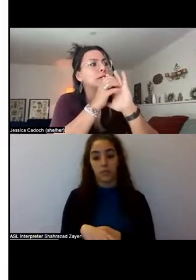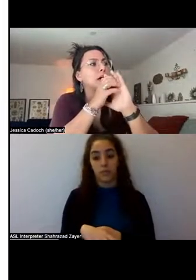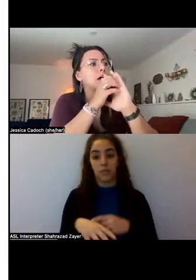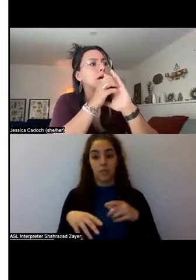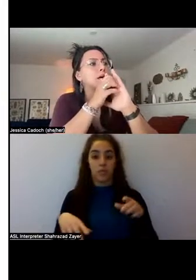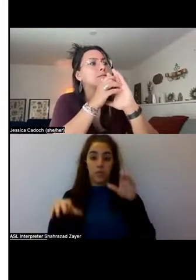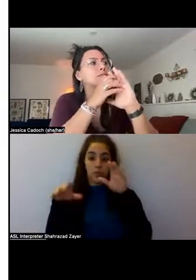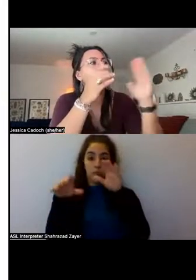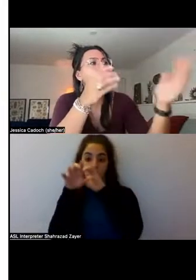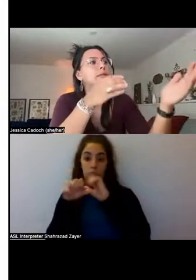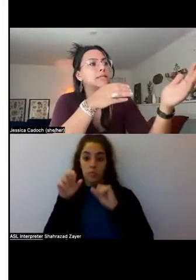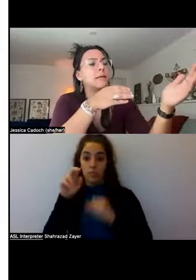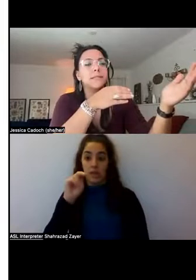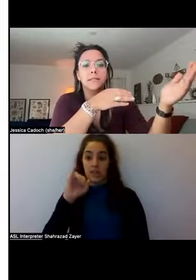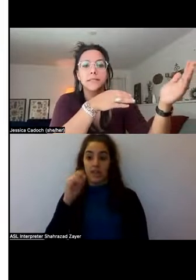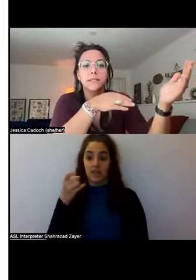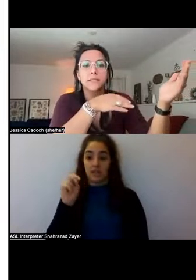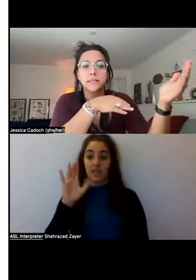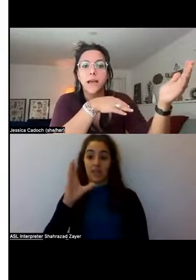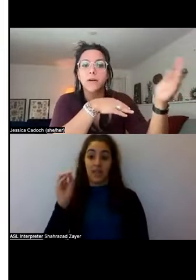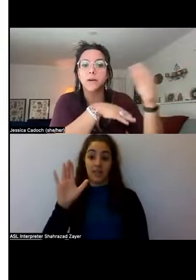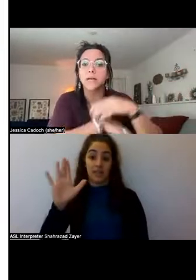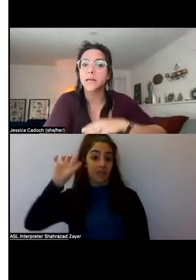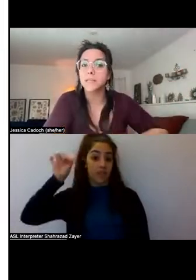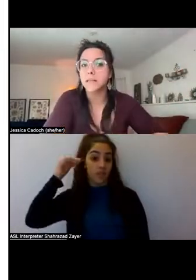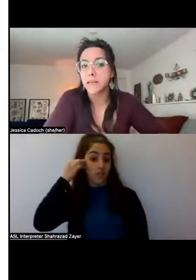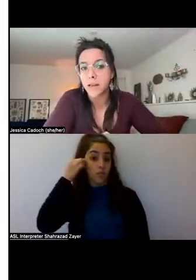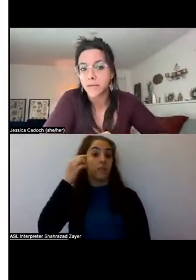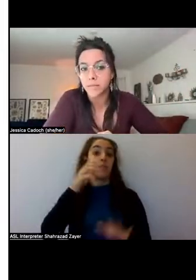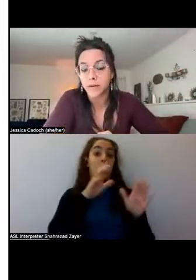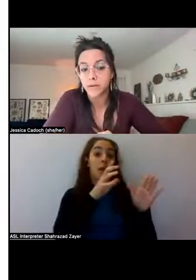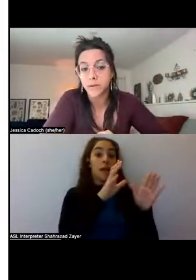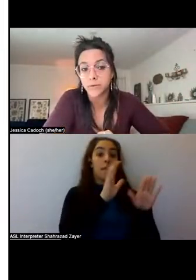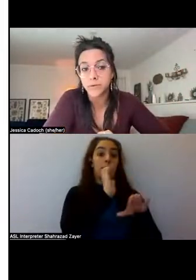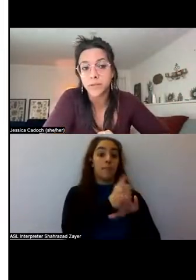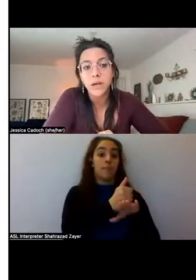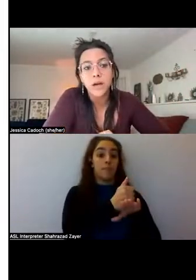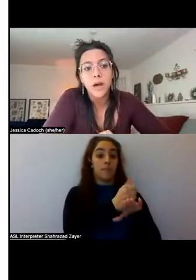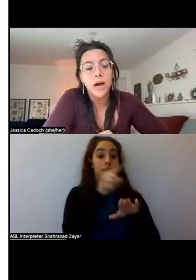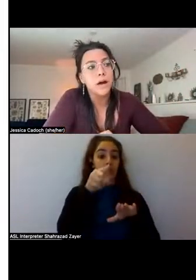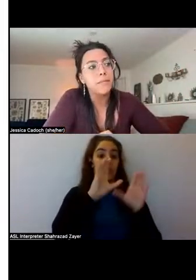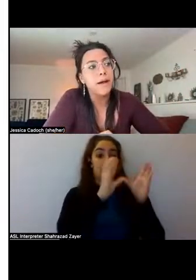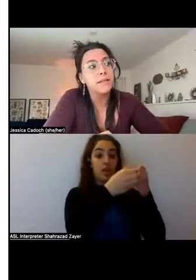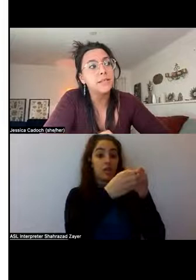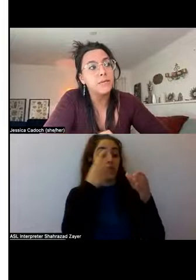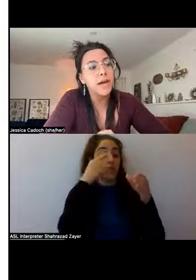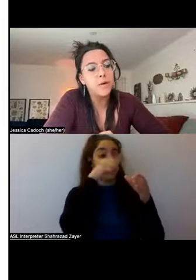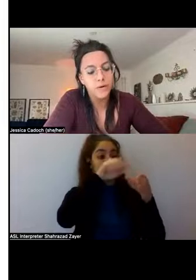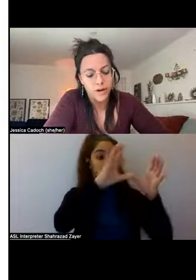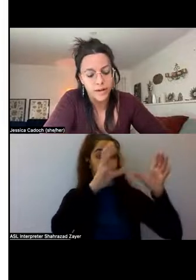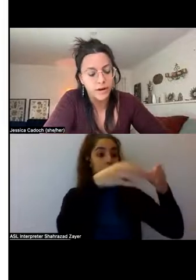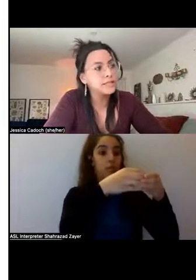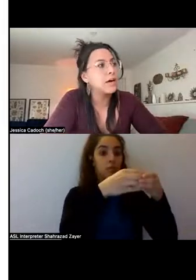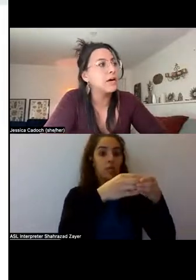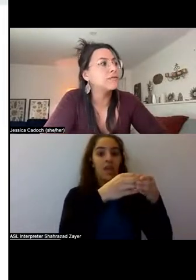government, uh, put these substances in this category claiming that they didn't have any medical use. Um, and so now